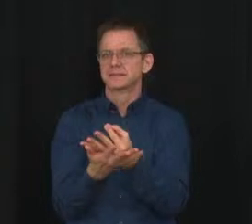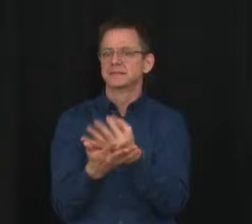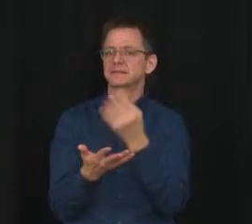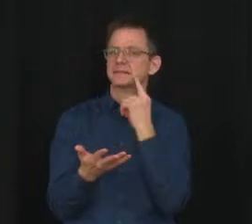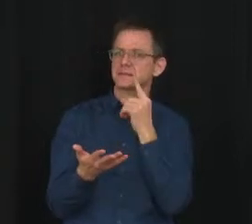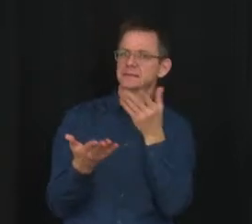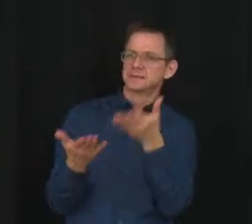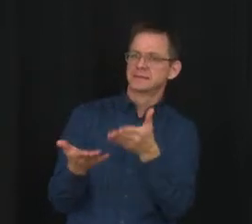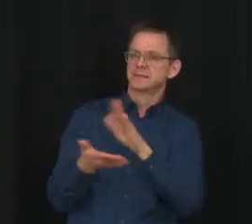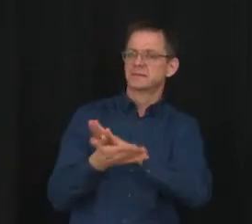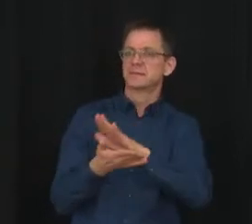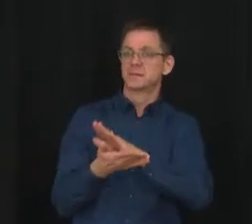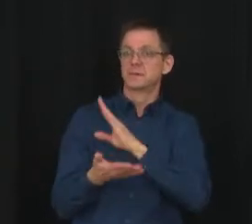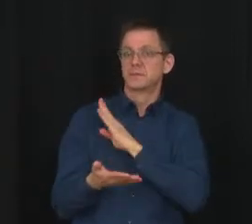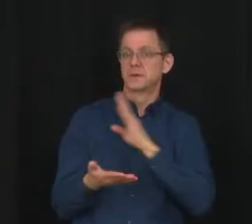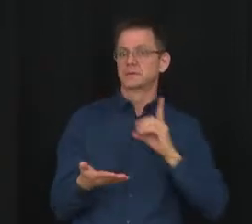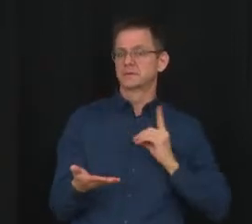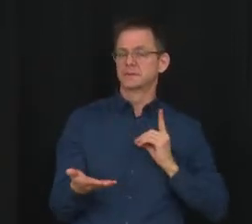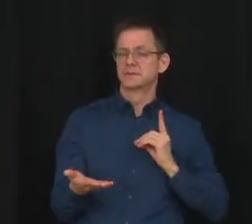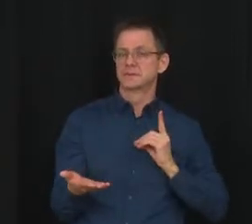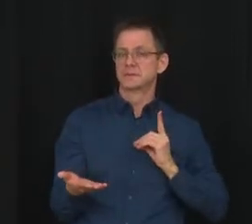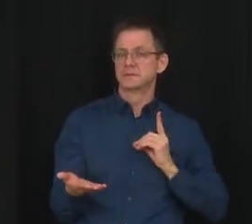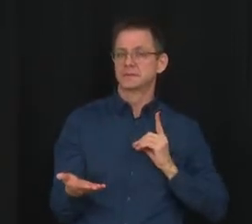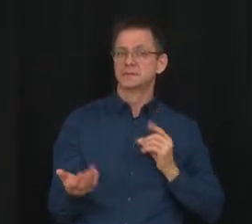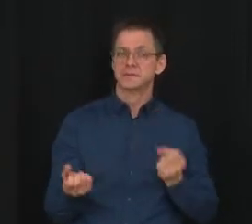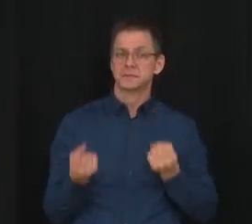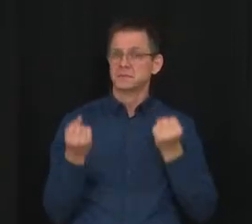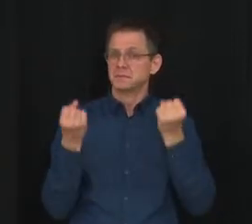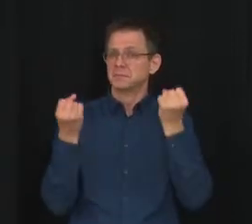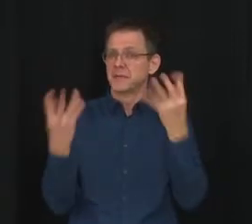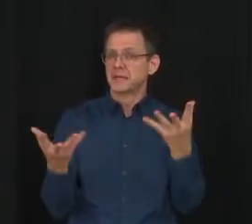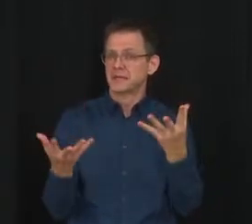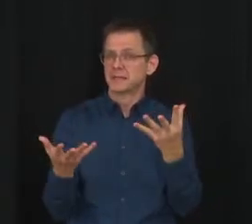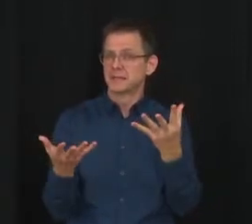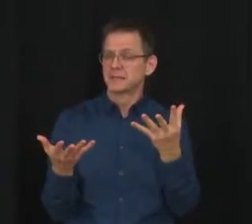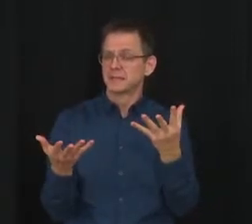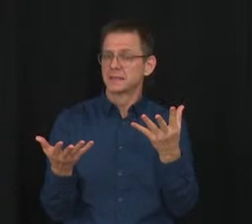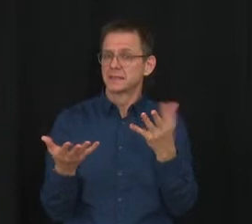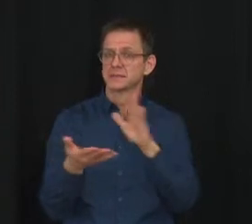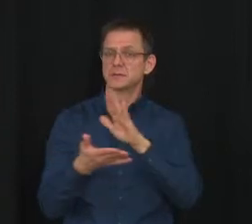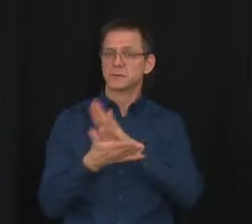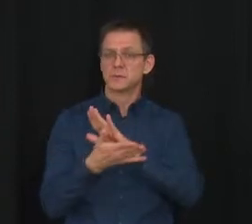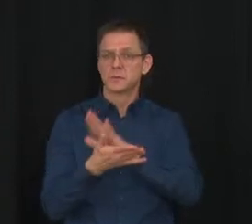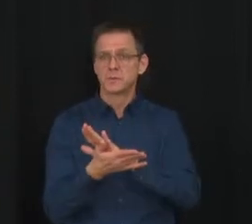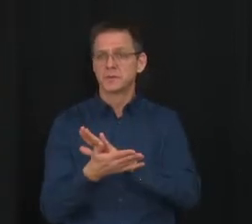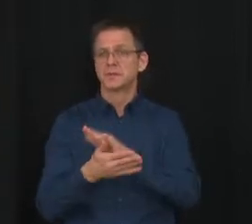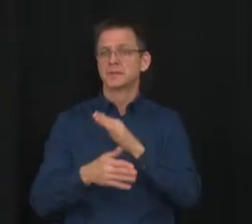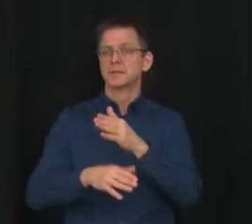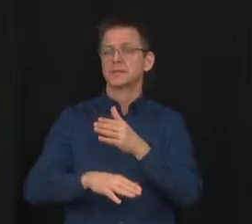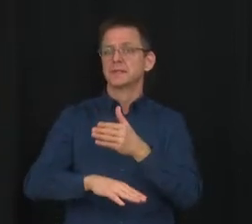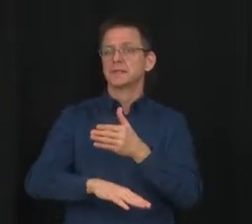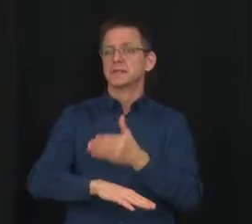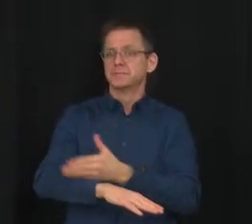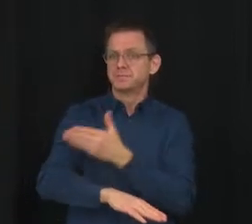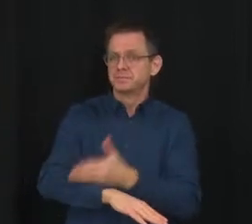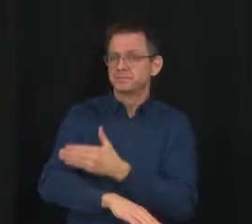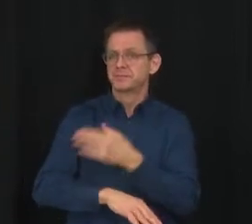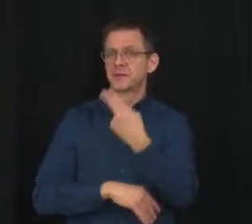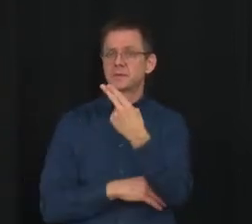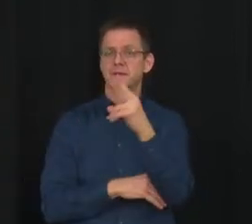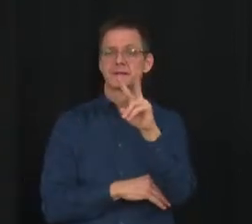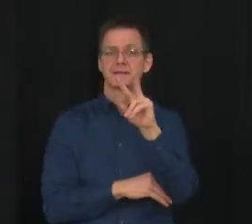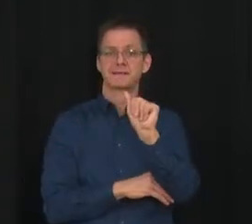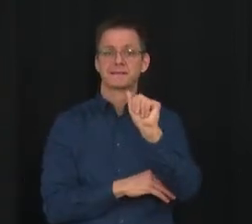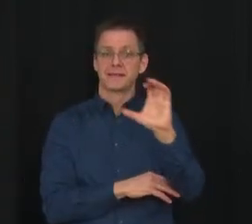Many of that funding was used by school boards to upgrade HVAC and improve their systems. I know